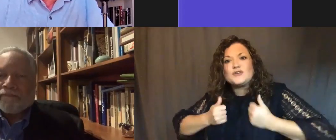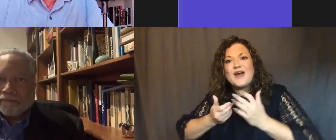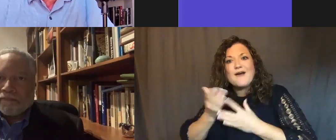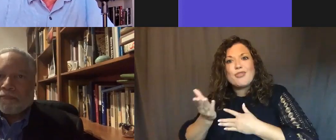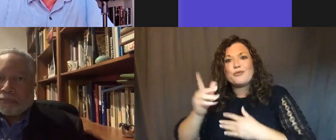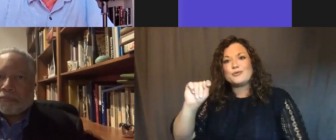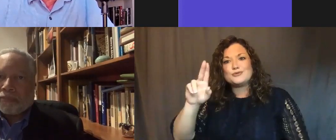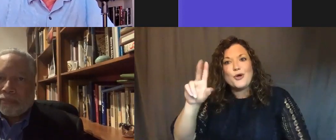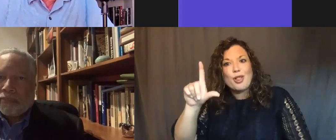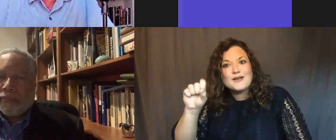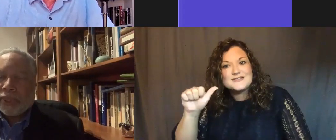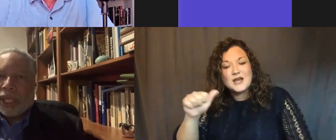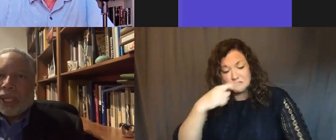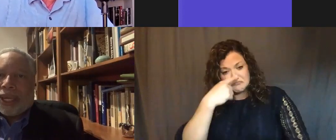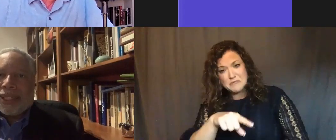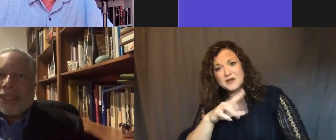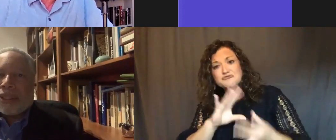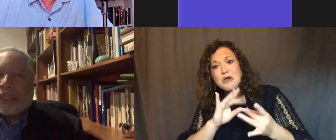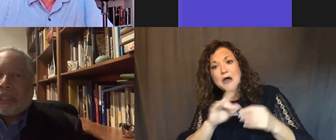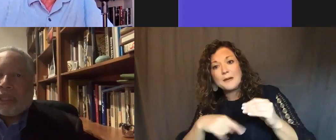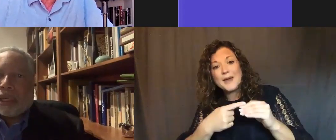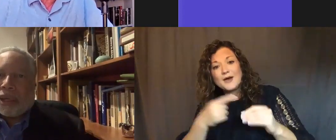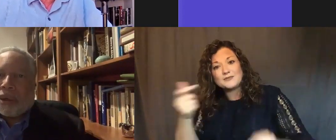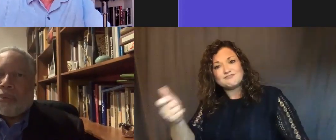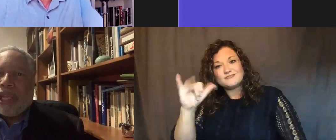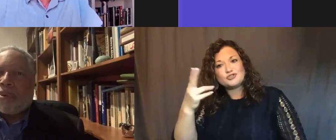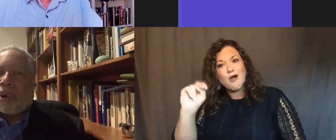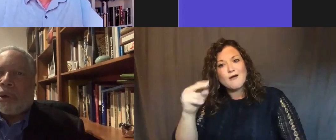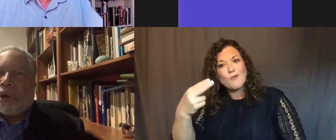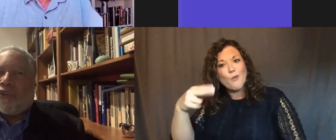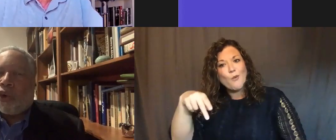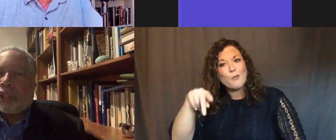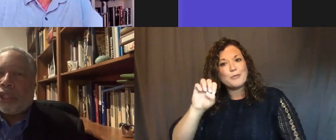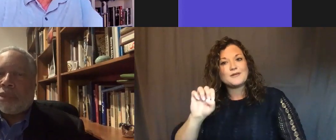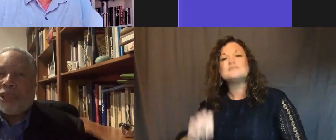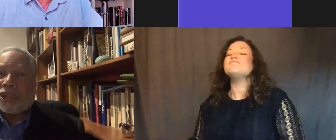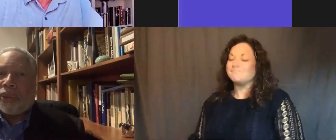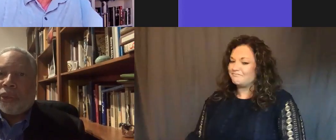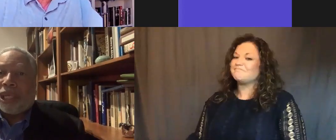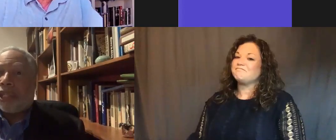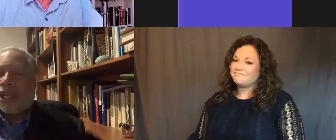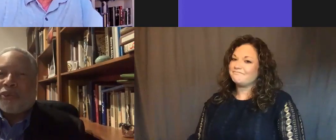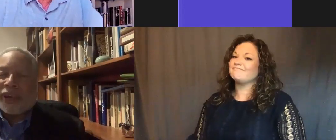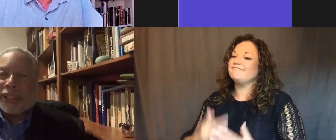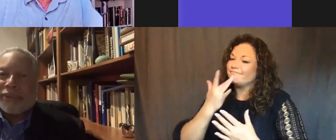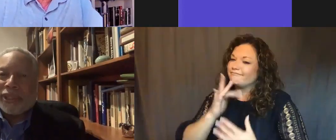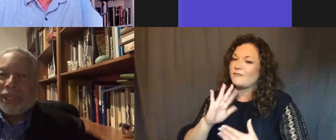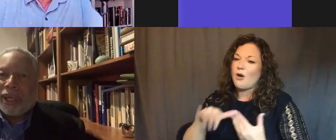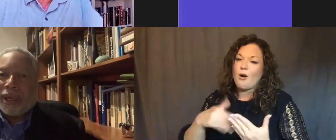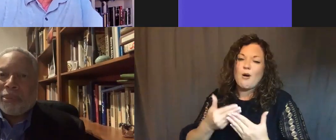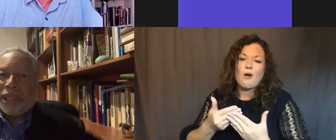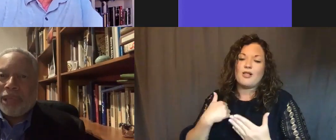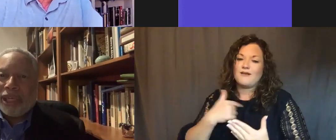could you talk a little about John Hope? I think that we were all fortunate to be schooled by John Hope Franklin.